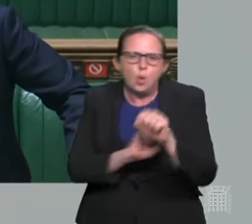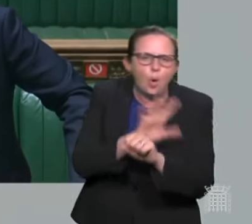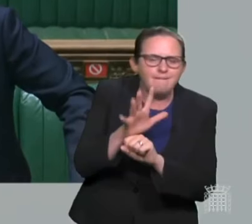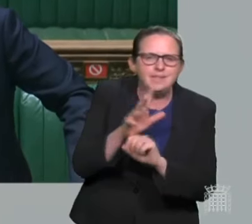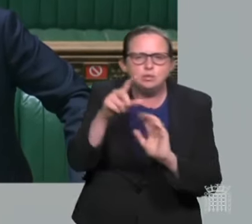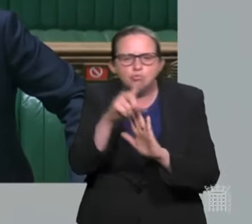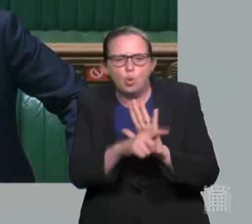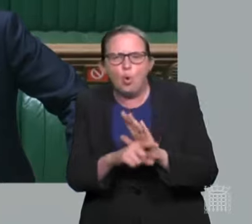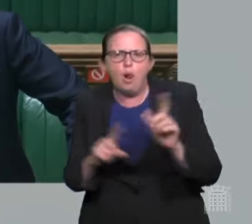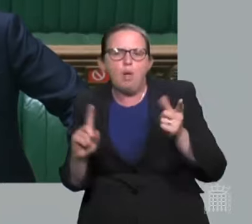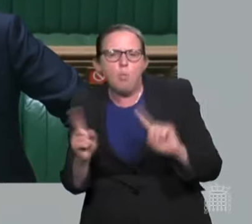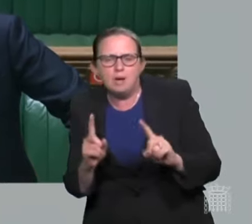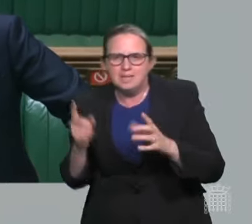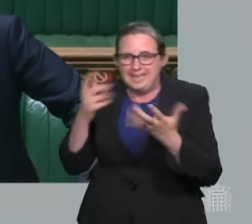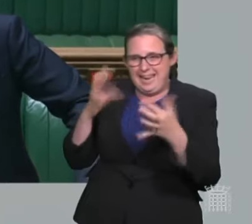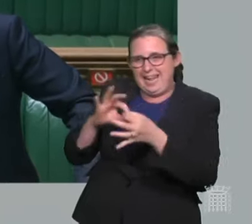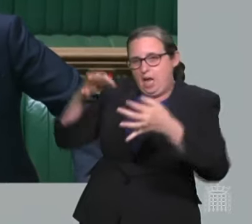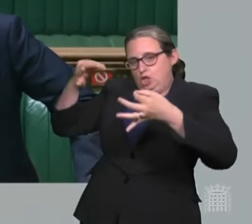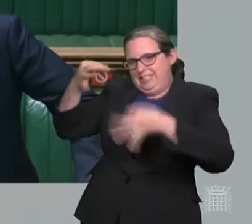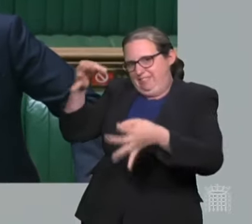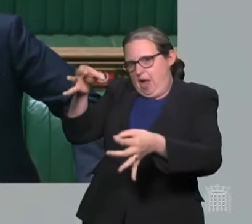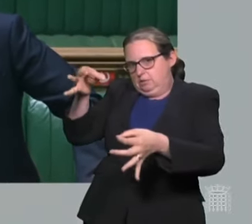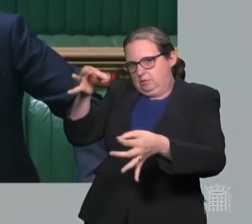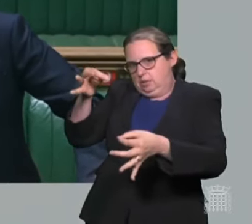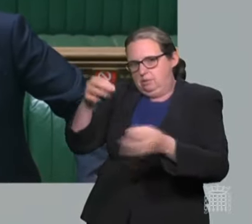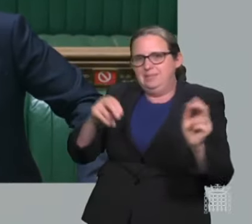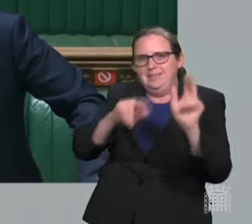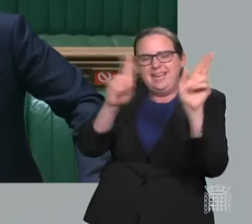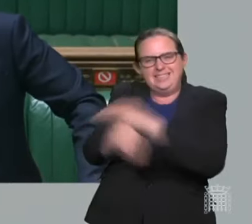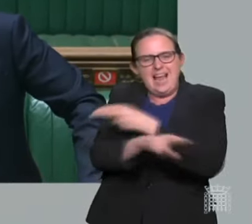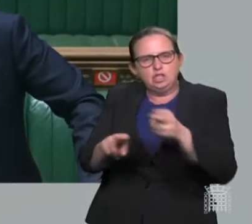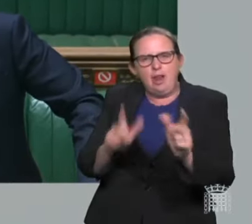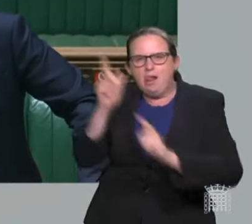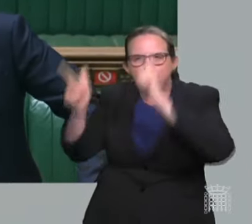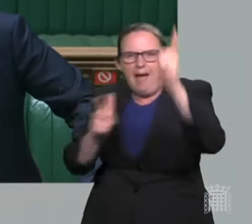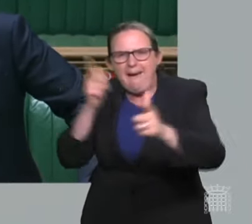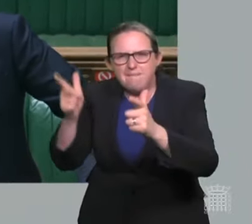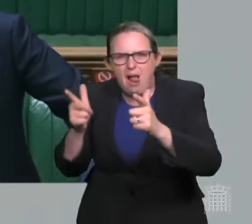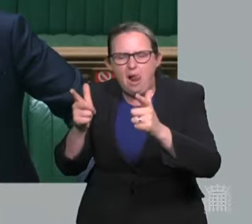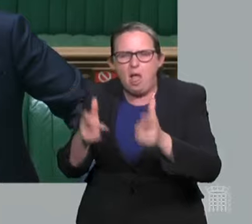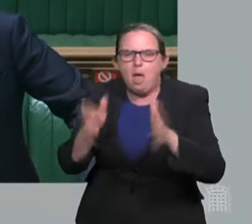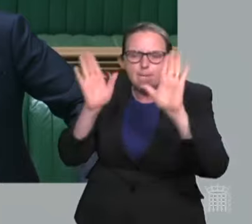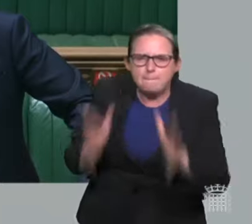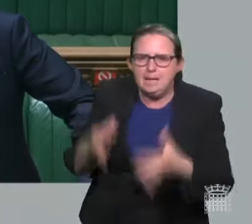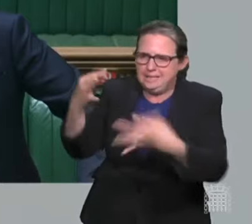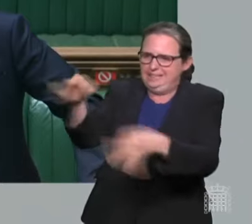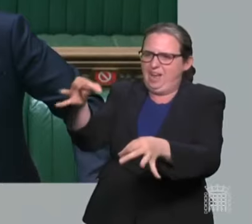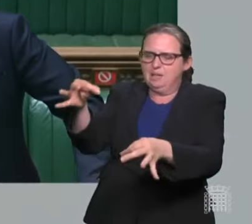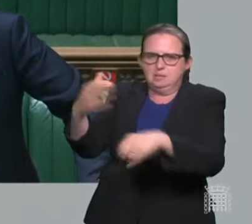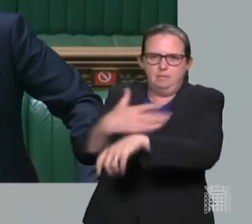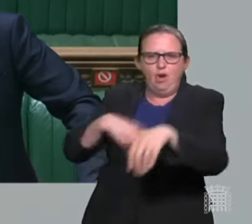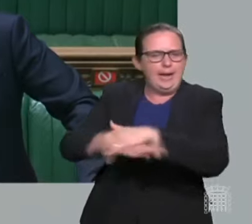feature of international travel, we have concluded that we do not think using certification as a condition of entry is a way to go.